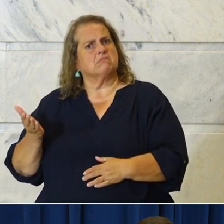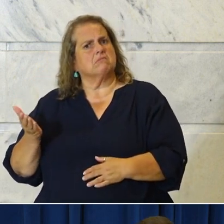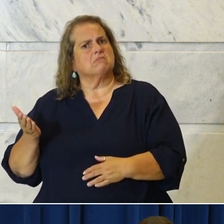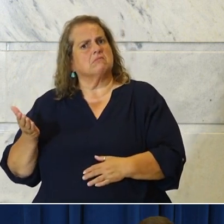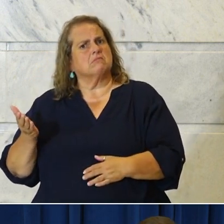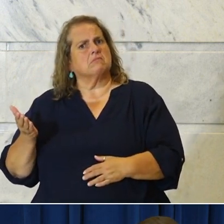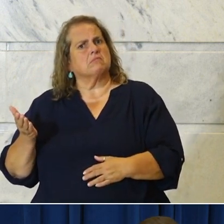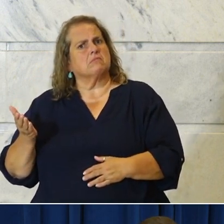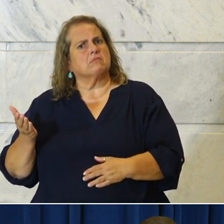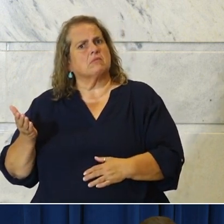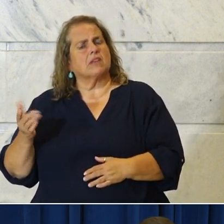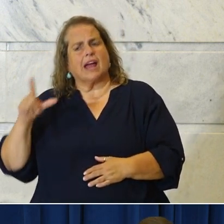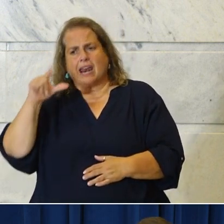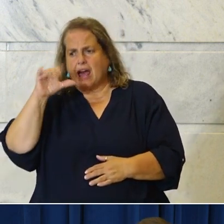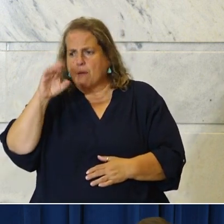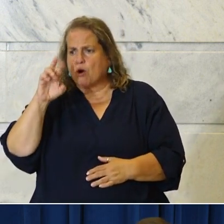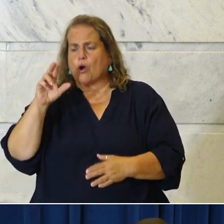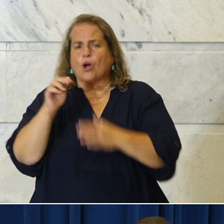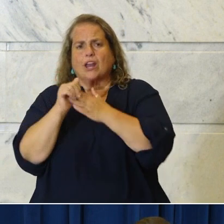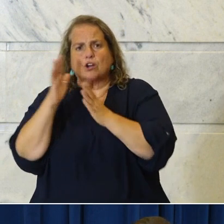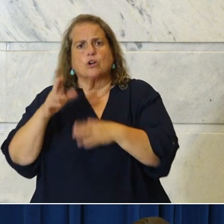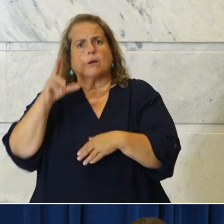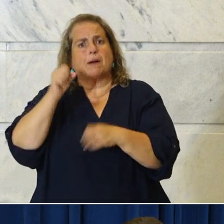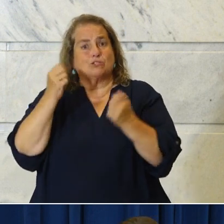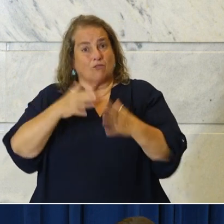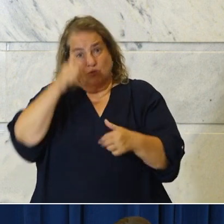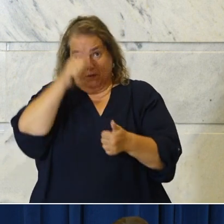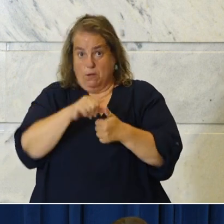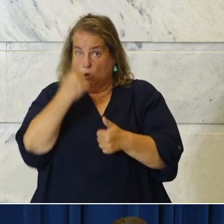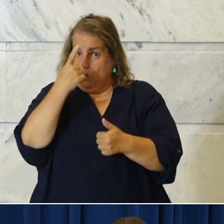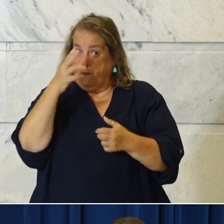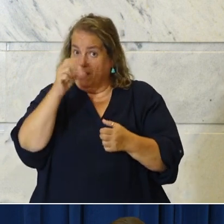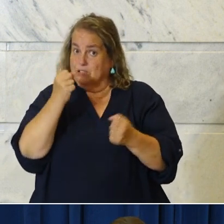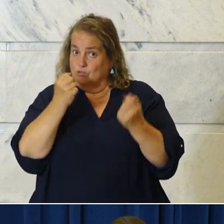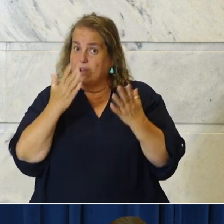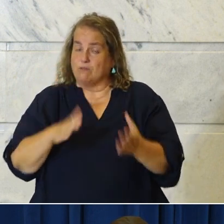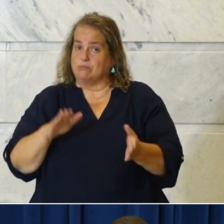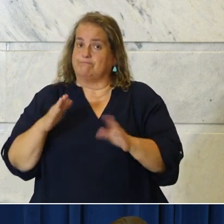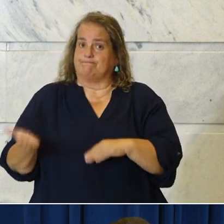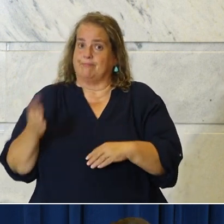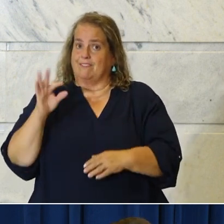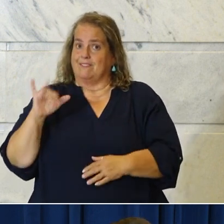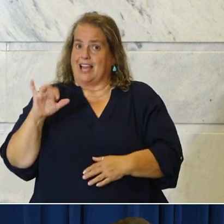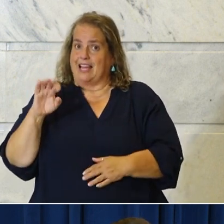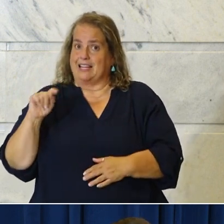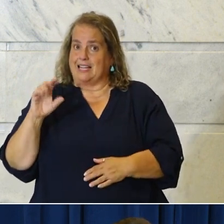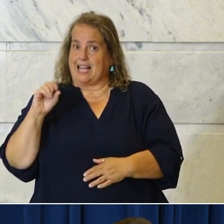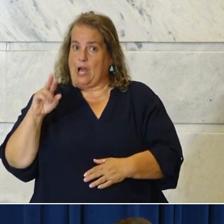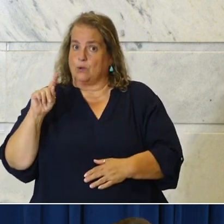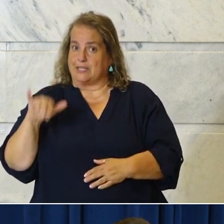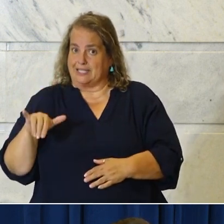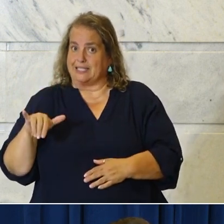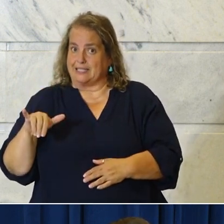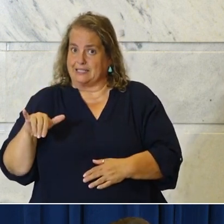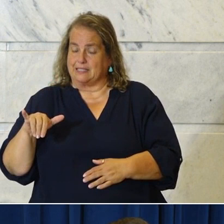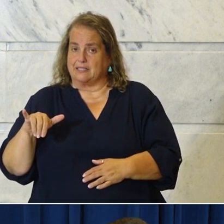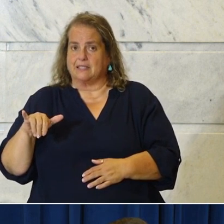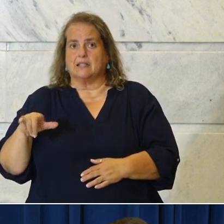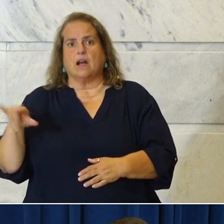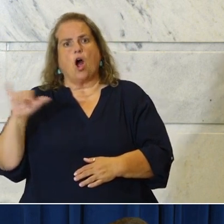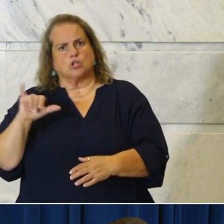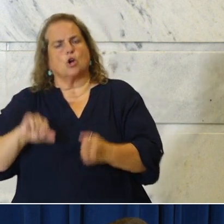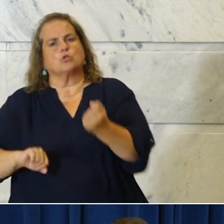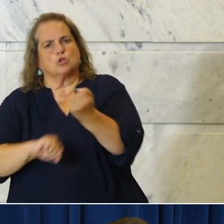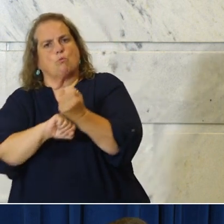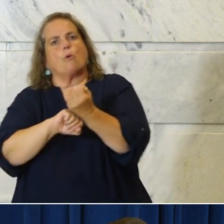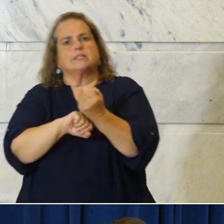great one representing a lot of the bus drivers out there. Remember, we lost a bus driver in Fayette County early on. And this also supports